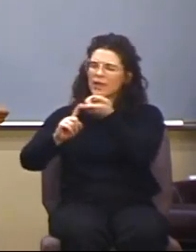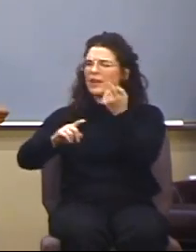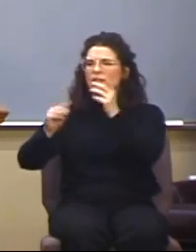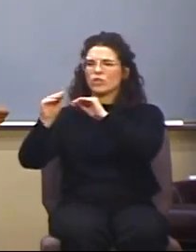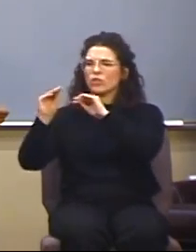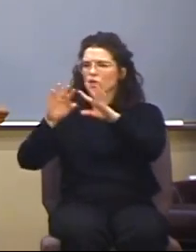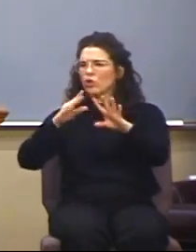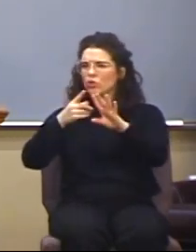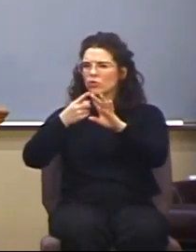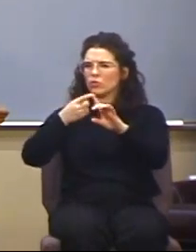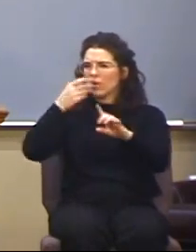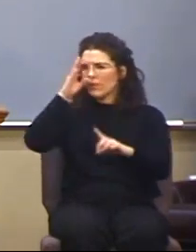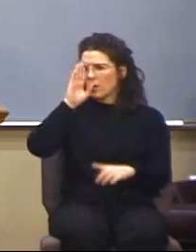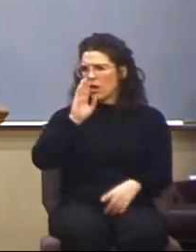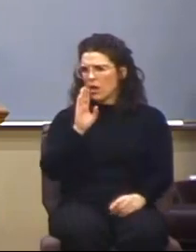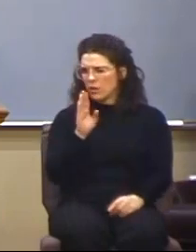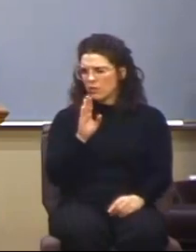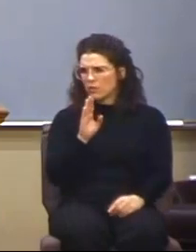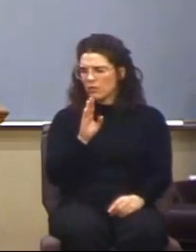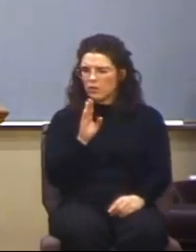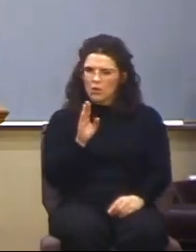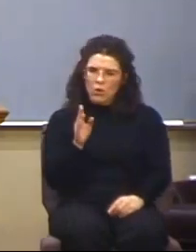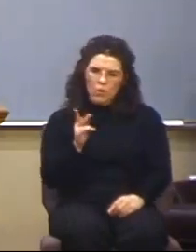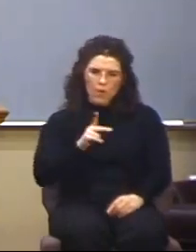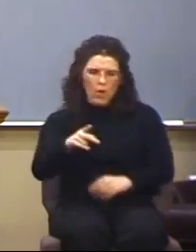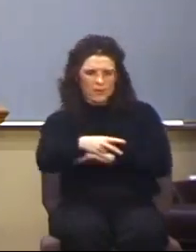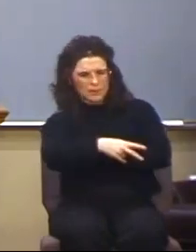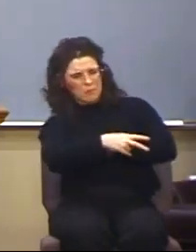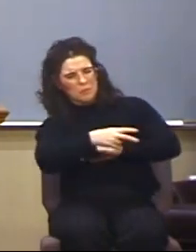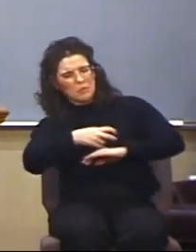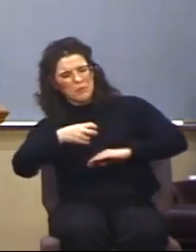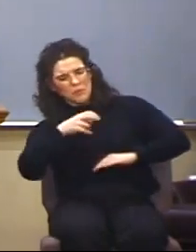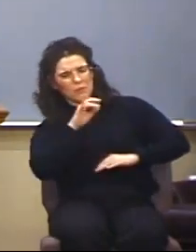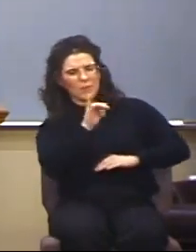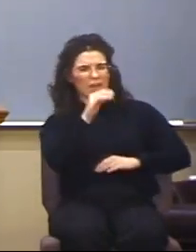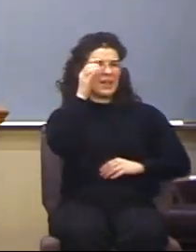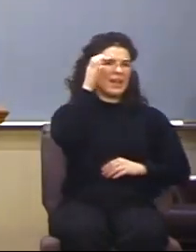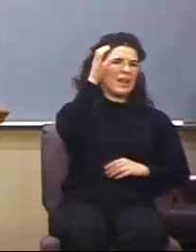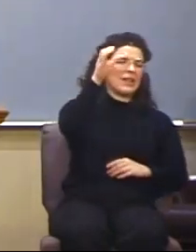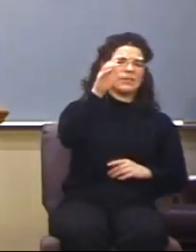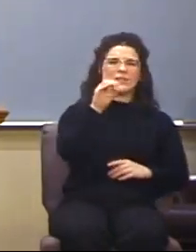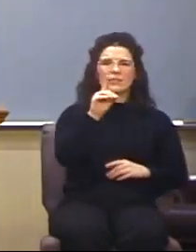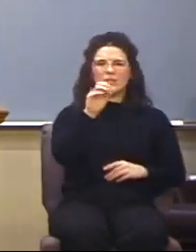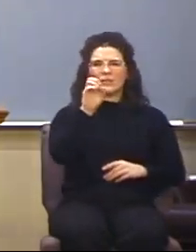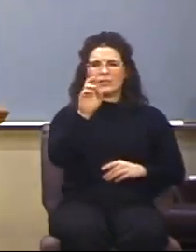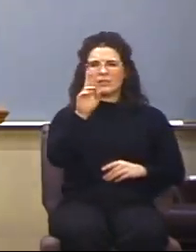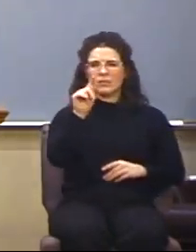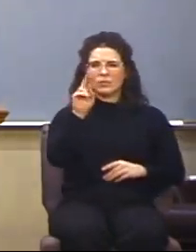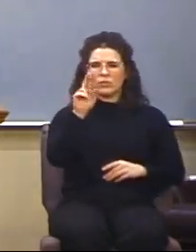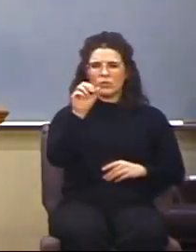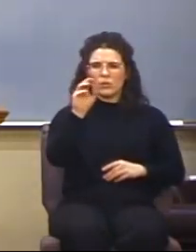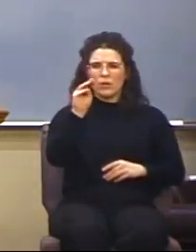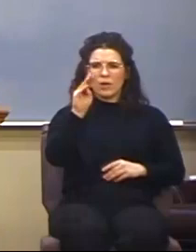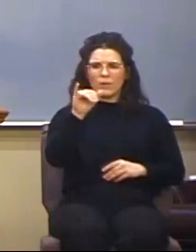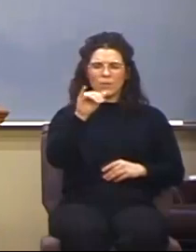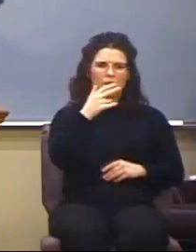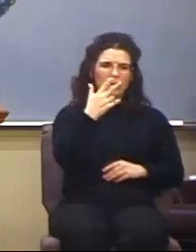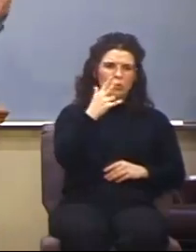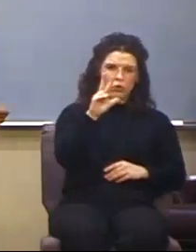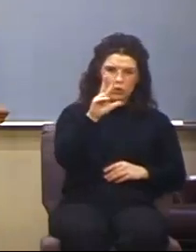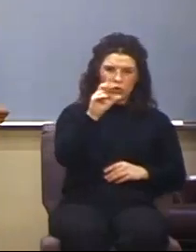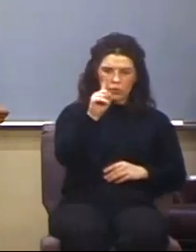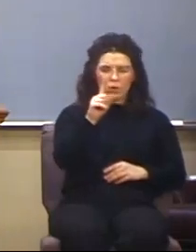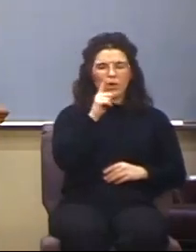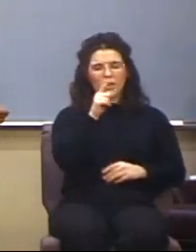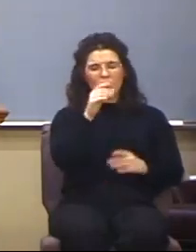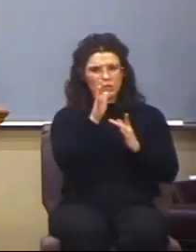God. Paul is pulling from Deuteronomy 21 and you know, Jesus, he was nailed to a tree and he hung there on a tree.